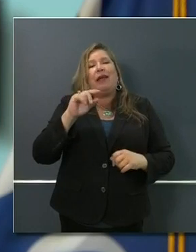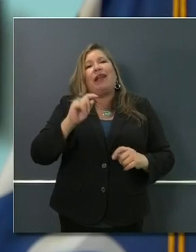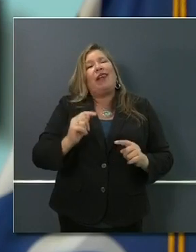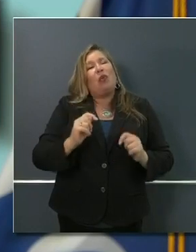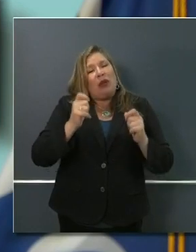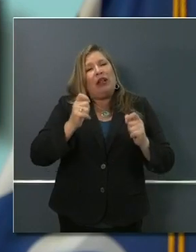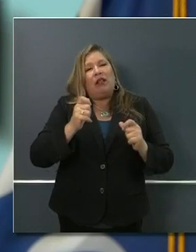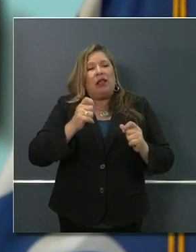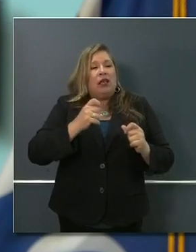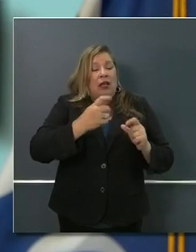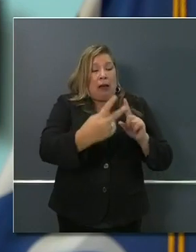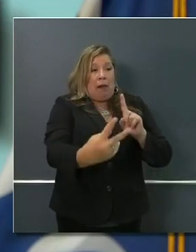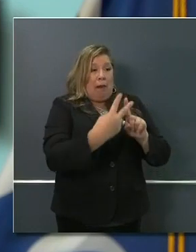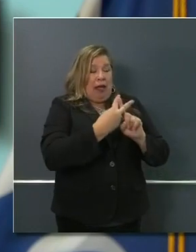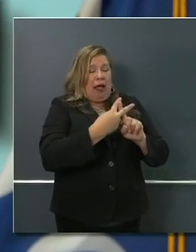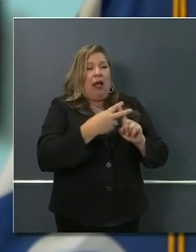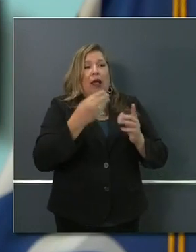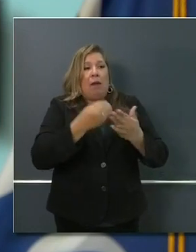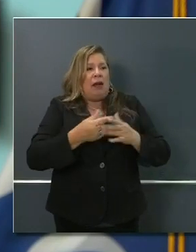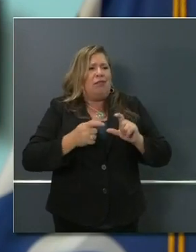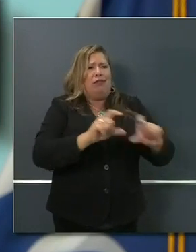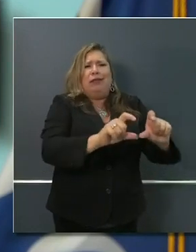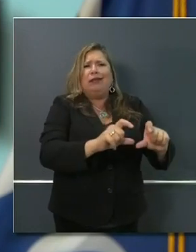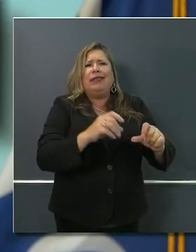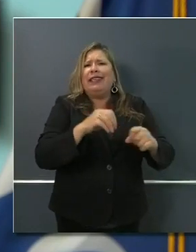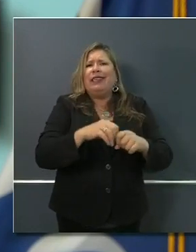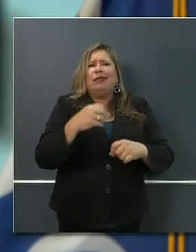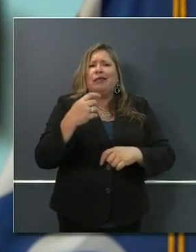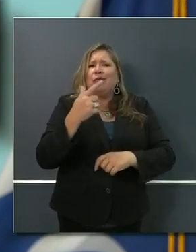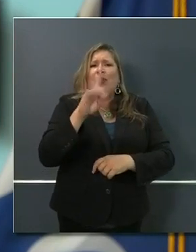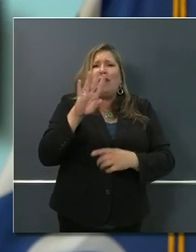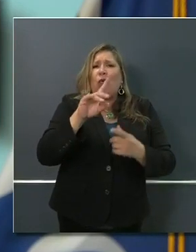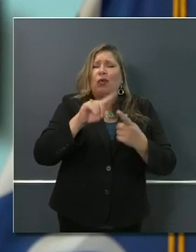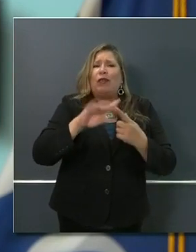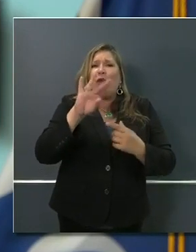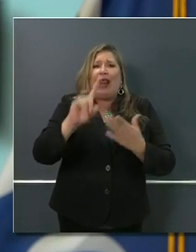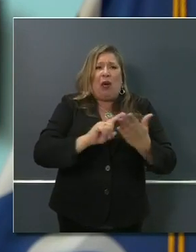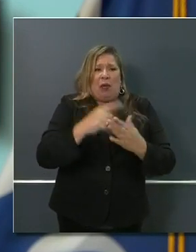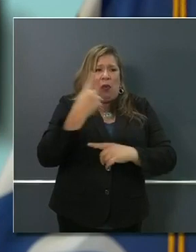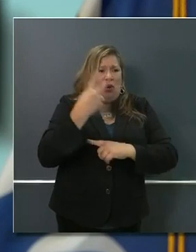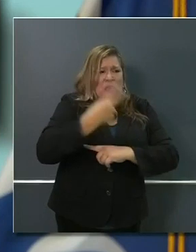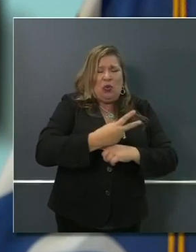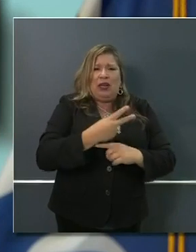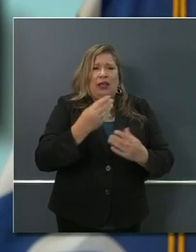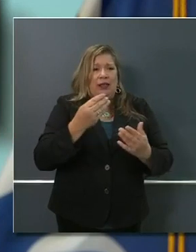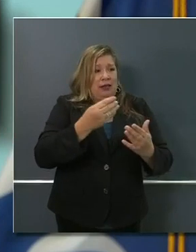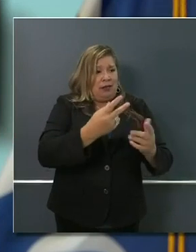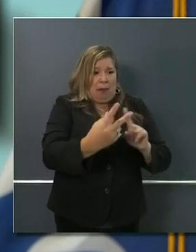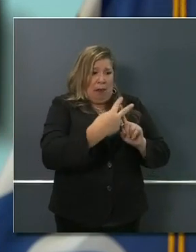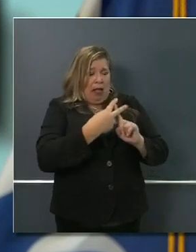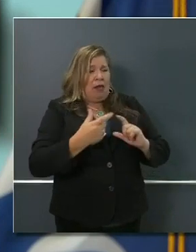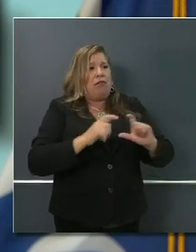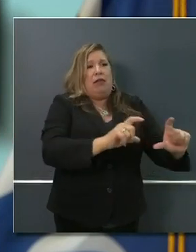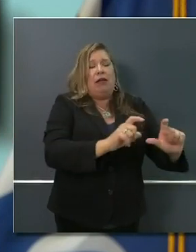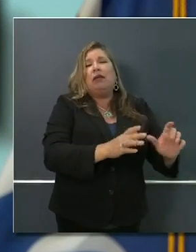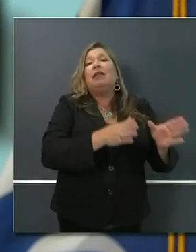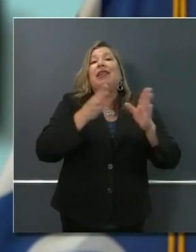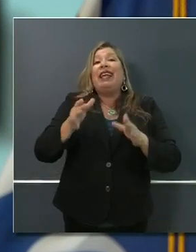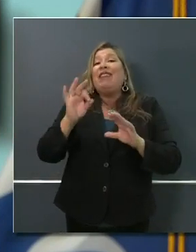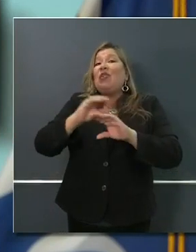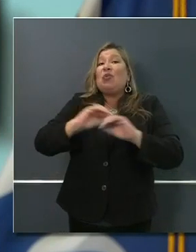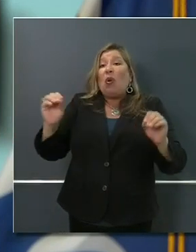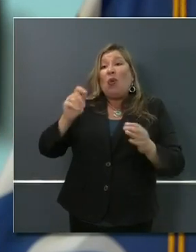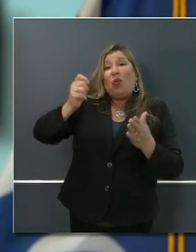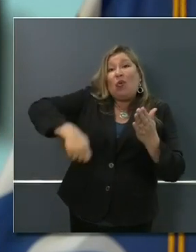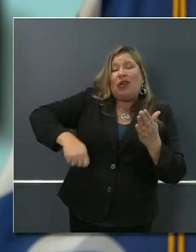-day period, but well within, we believe, our capacity to deliver, though I'll be honest and forthright in terms of updating you daily